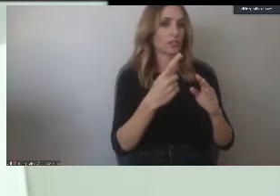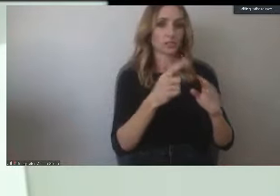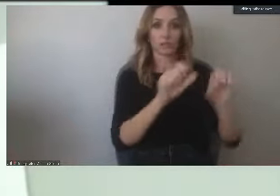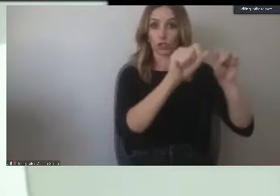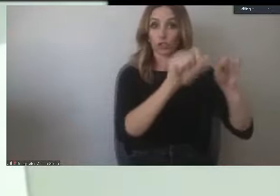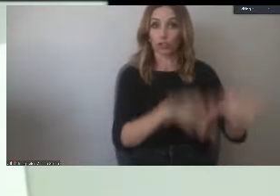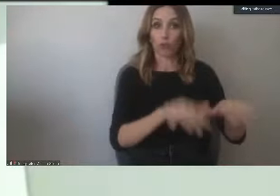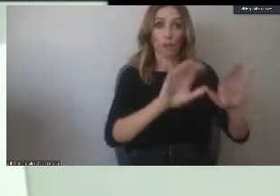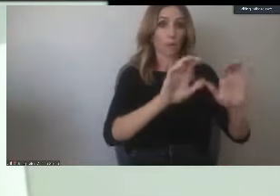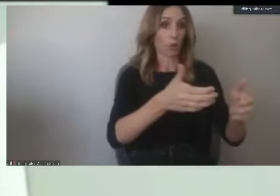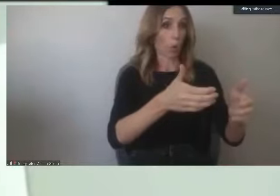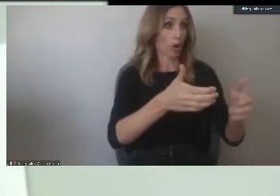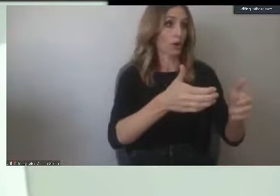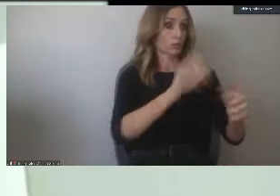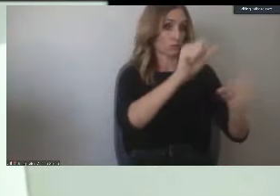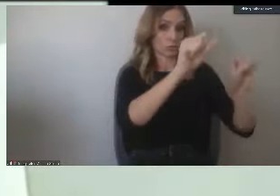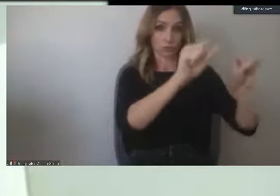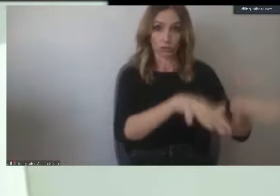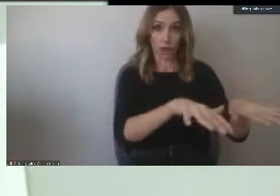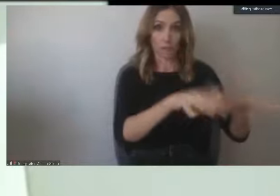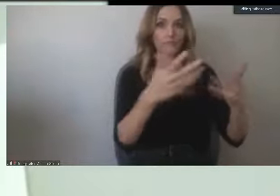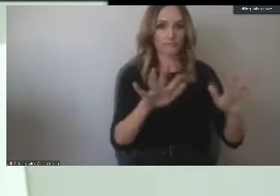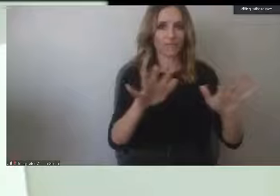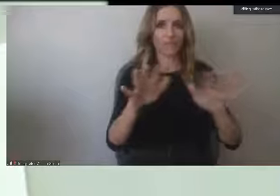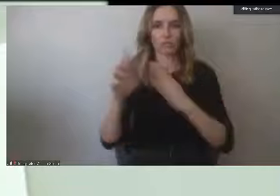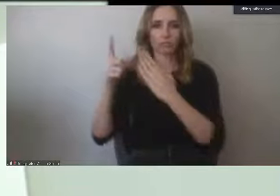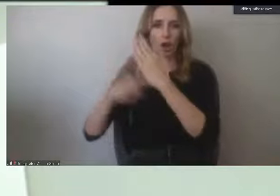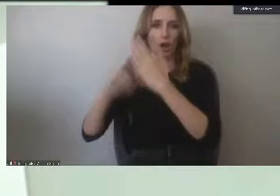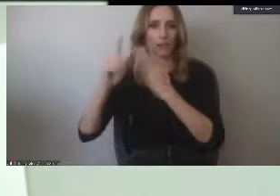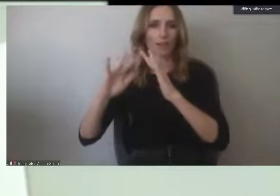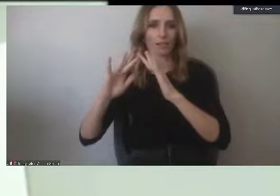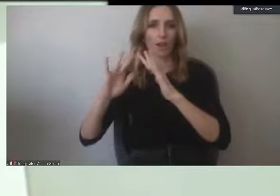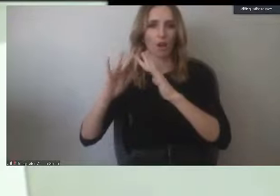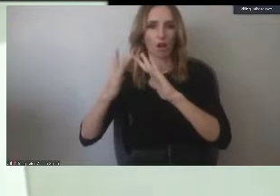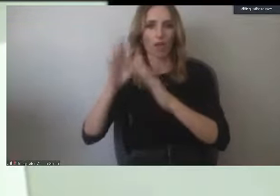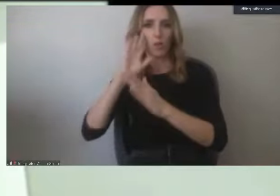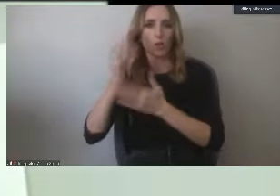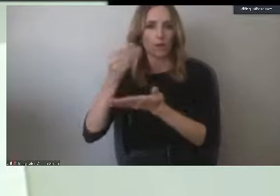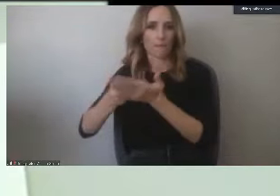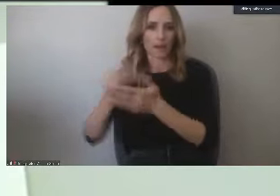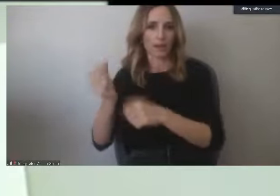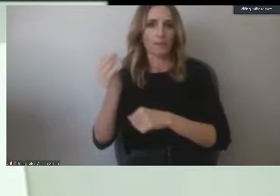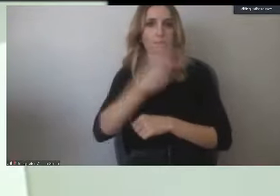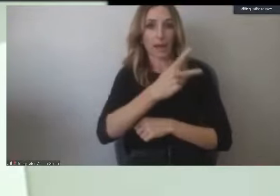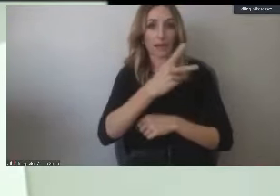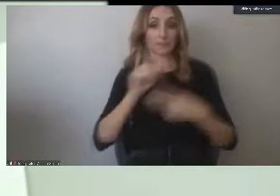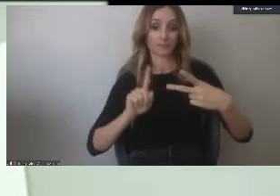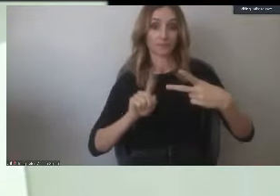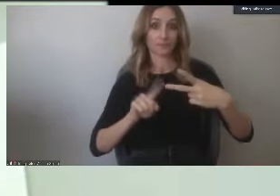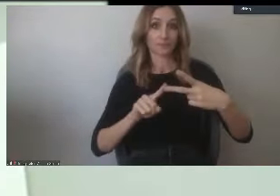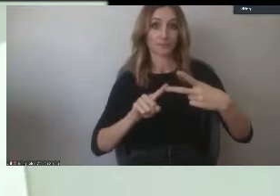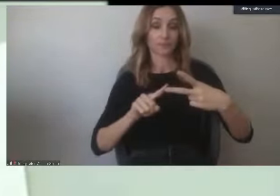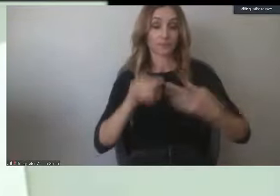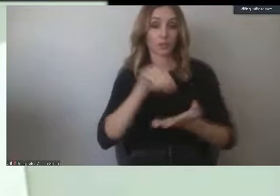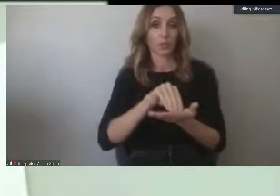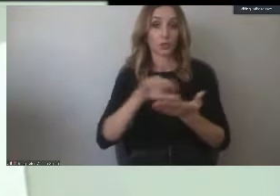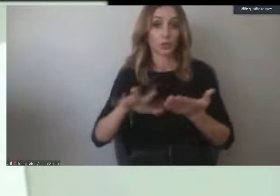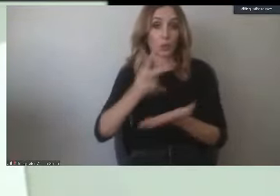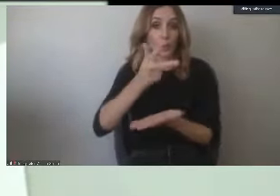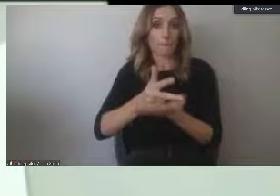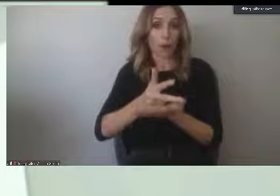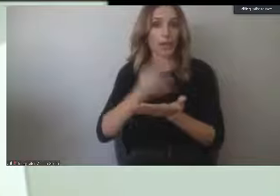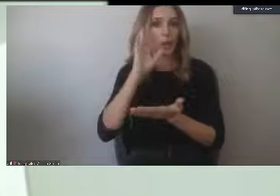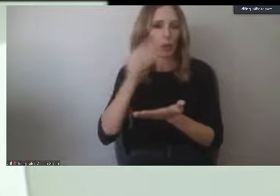process will automatically trigger that refund process. As far as parking, we will be refunding student parking at a 60% prorated rate.